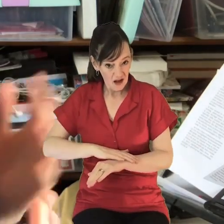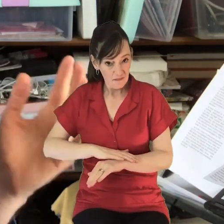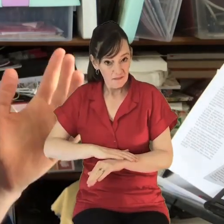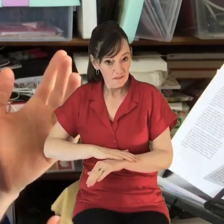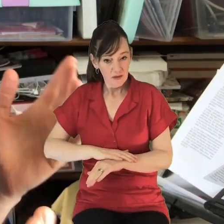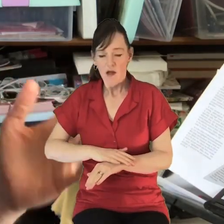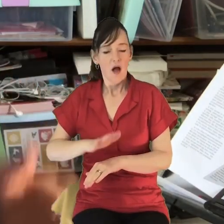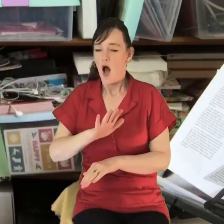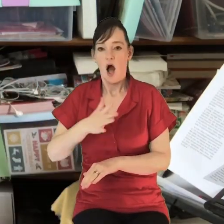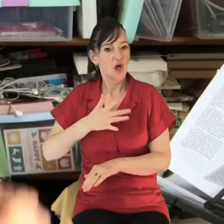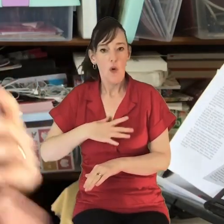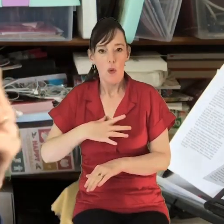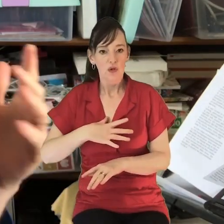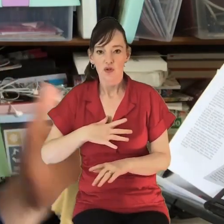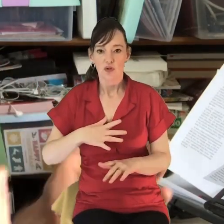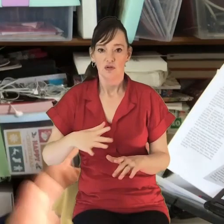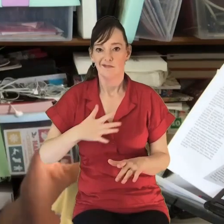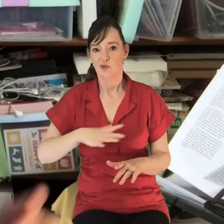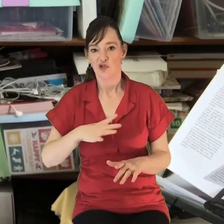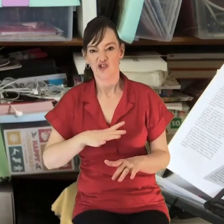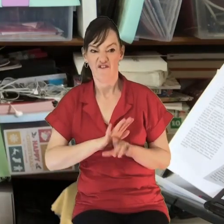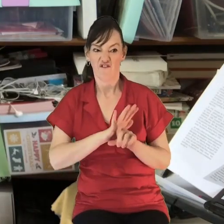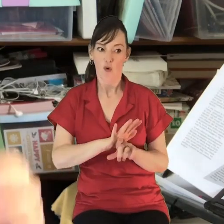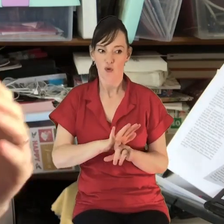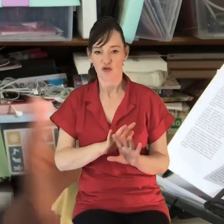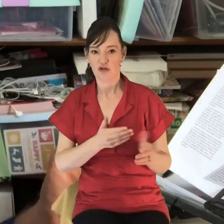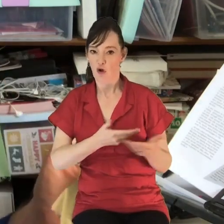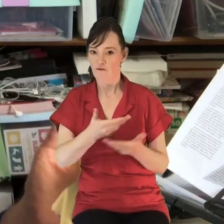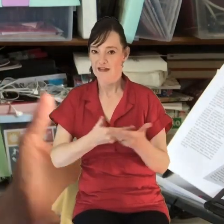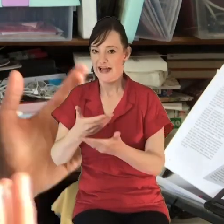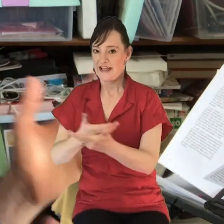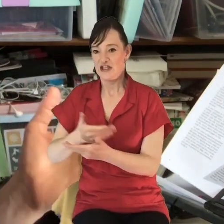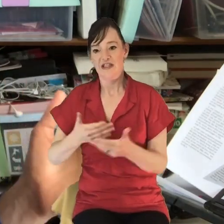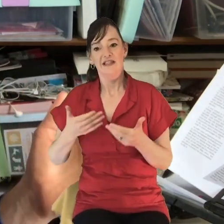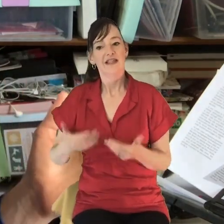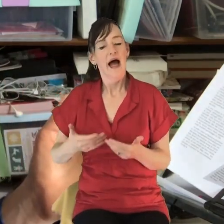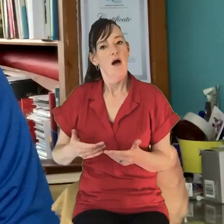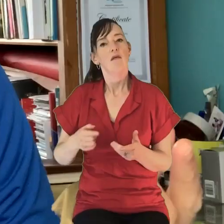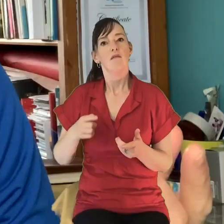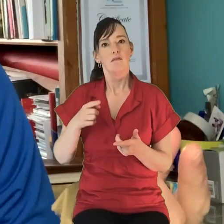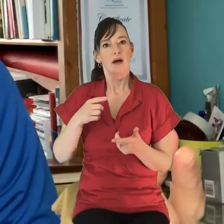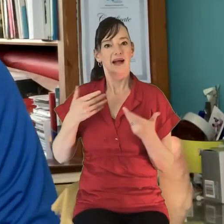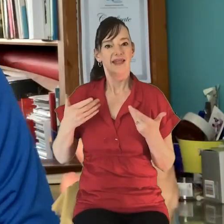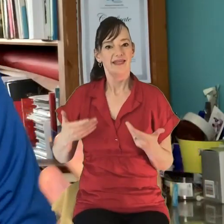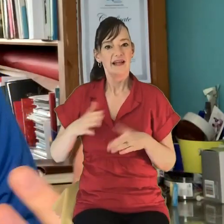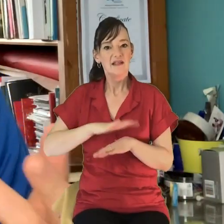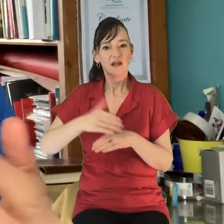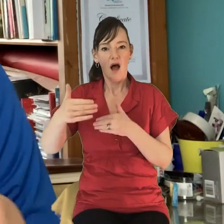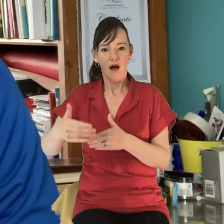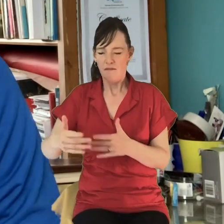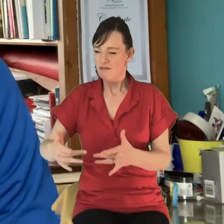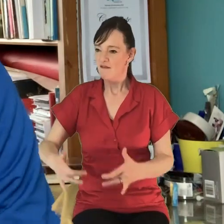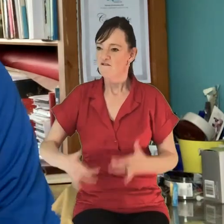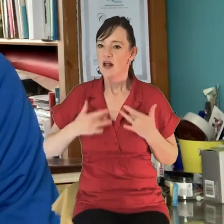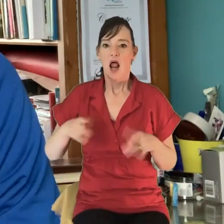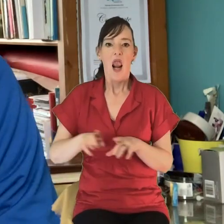And I don't want to preempt any of the conversations, the explorations that the two congregations are having on the ground. But it does kind of feel like